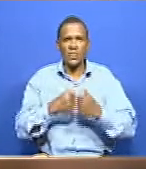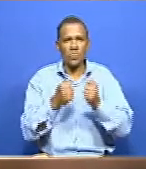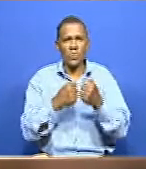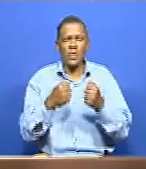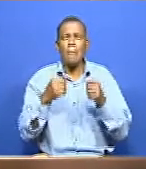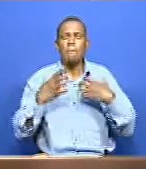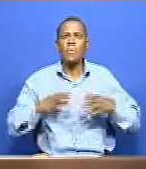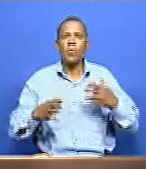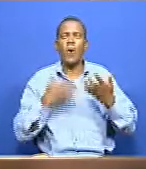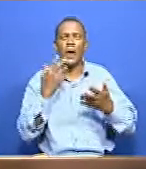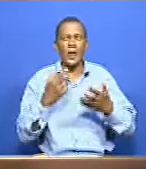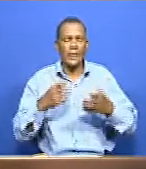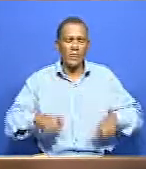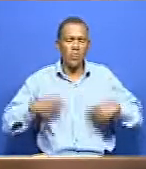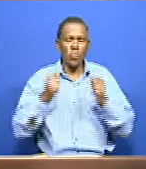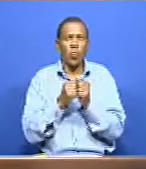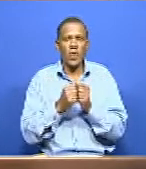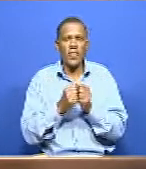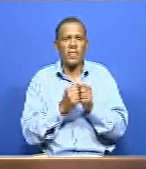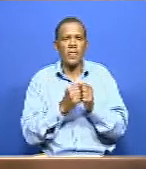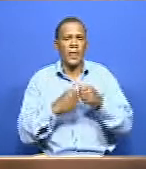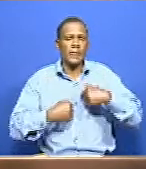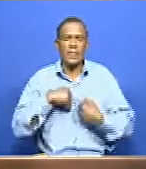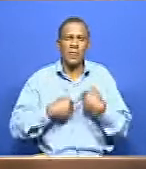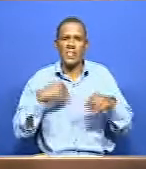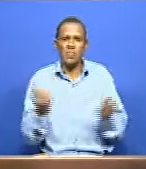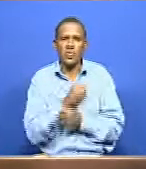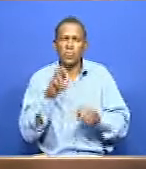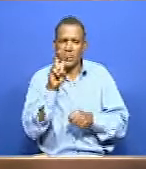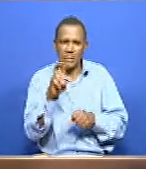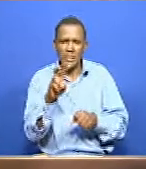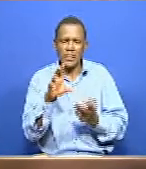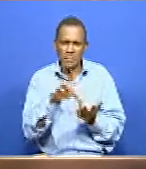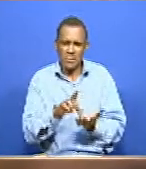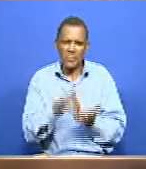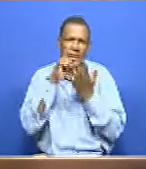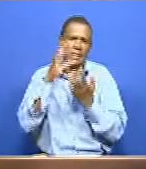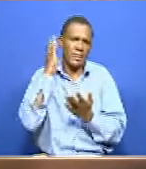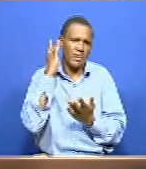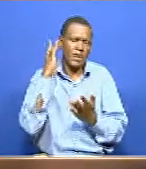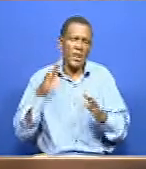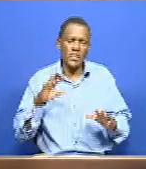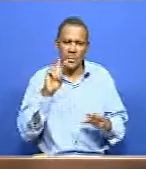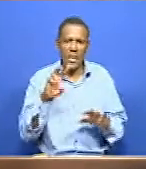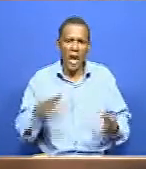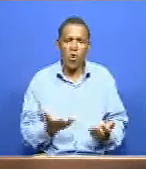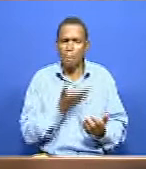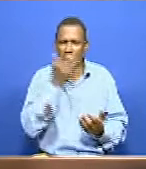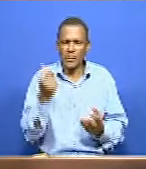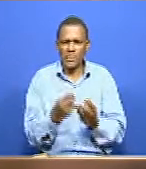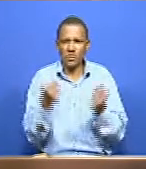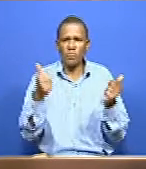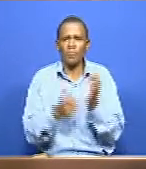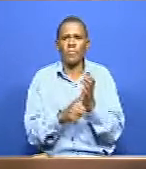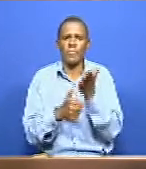invisible disabilities and more specifically, the deaf in our community and just trying to see how we can best address these issues. Now, before we